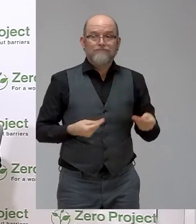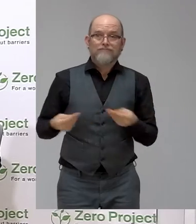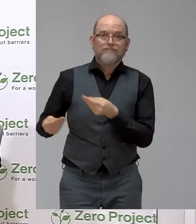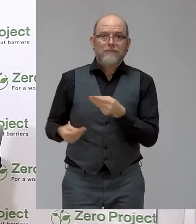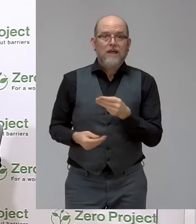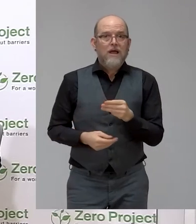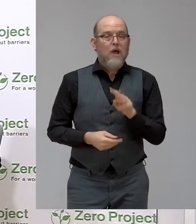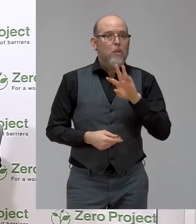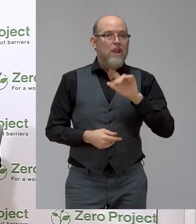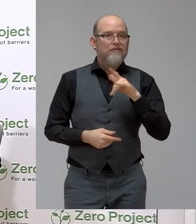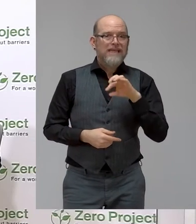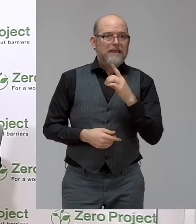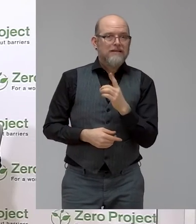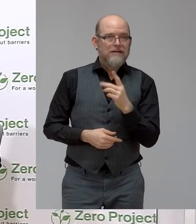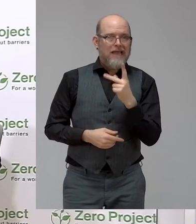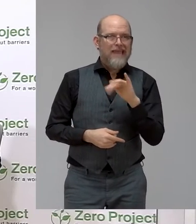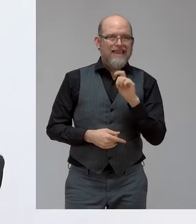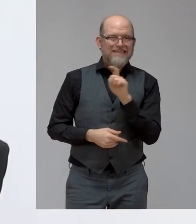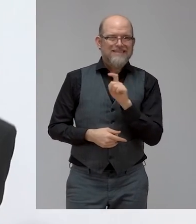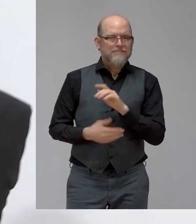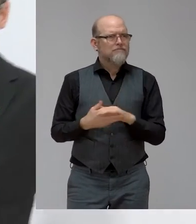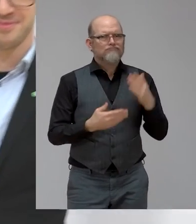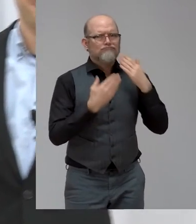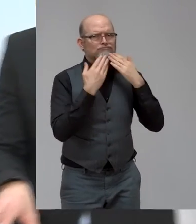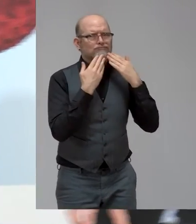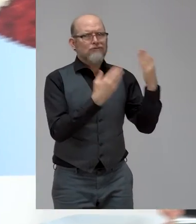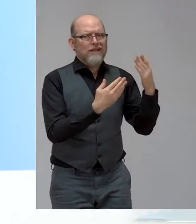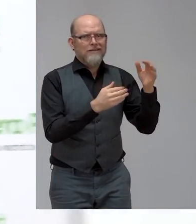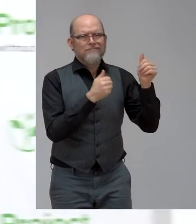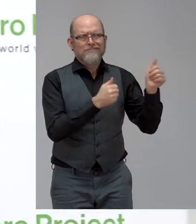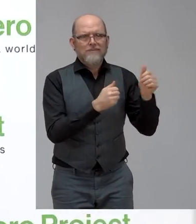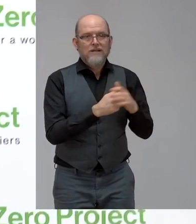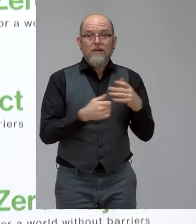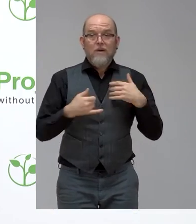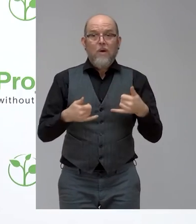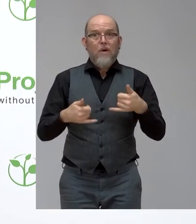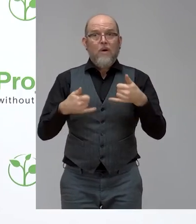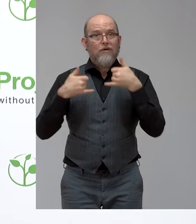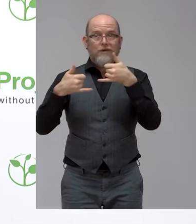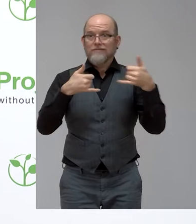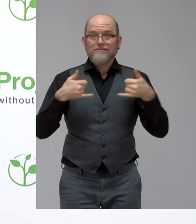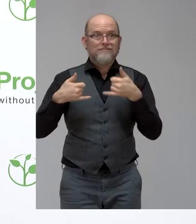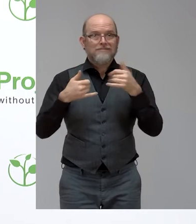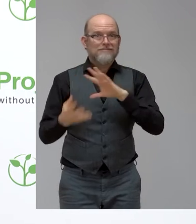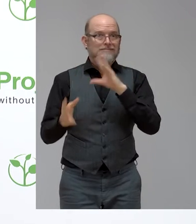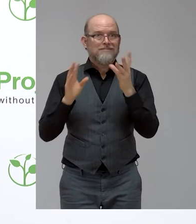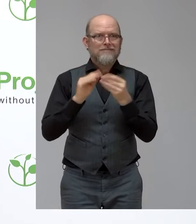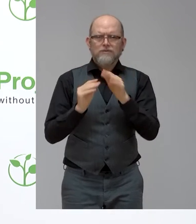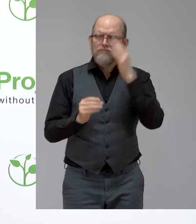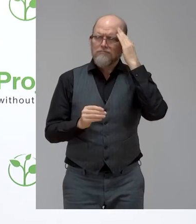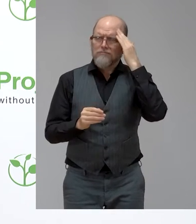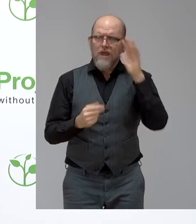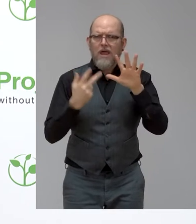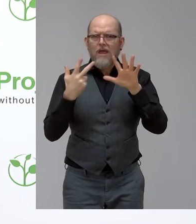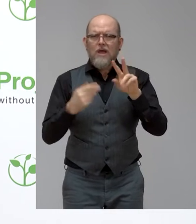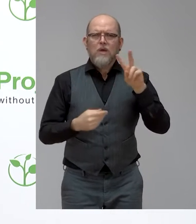Welcome to the second of the Award Hours. As you know, we have 82 awardees and no award ceremony, which has been